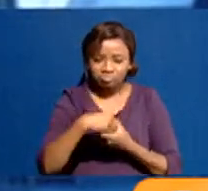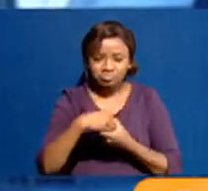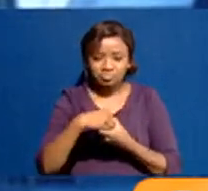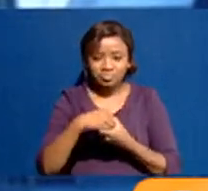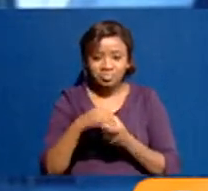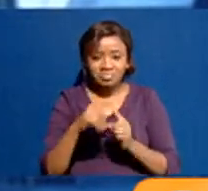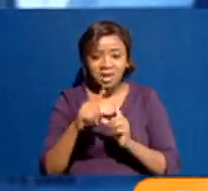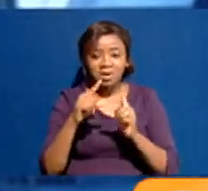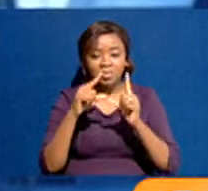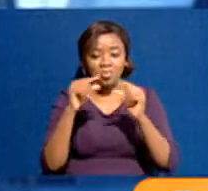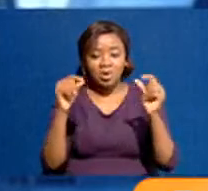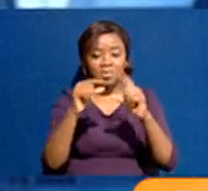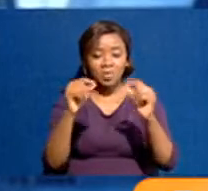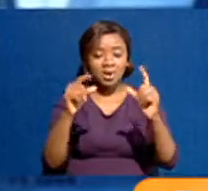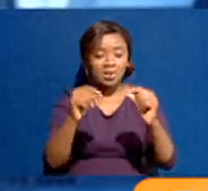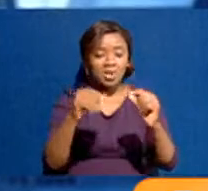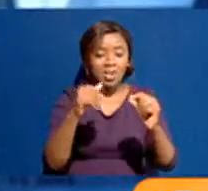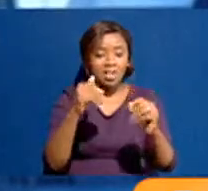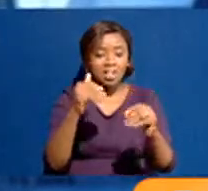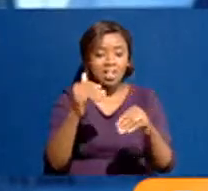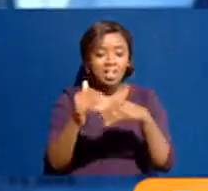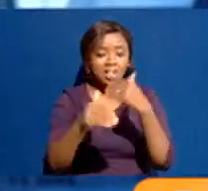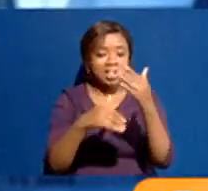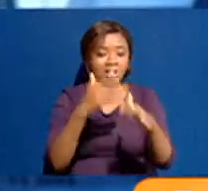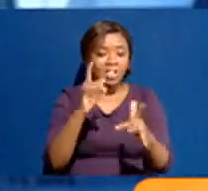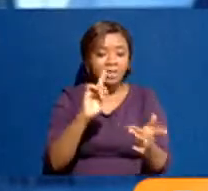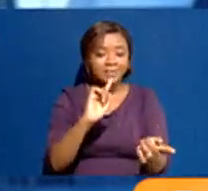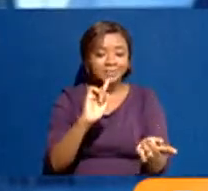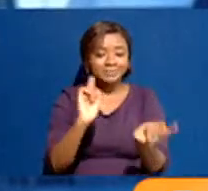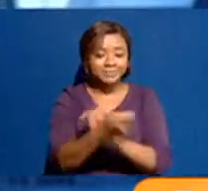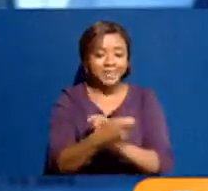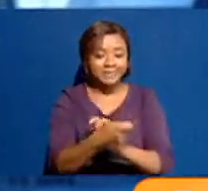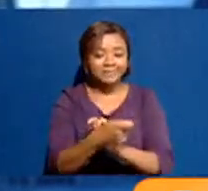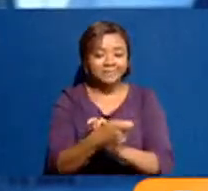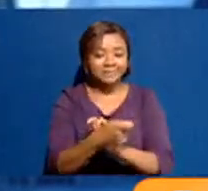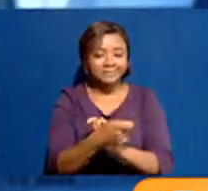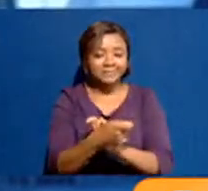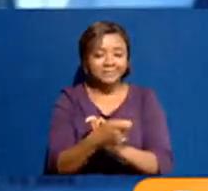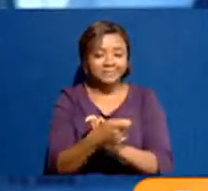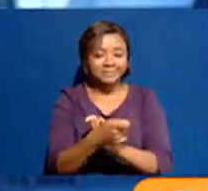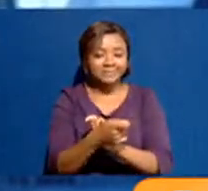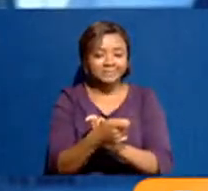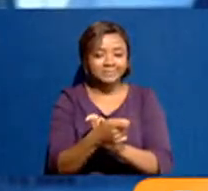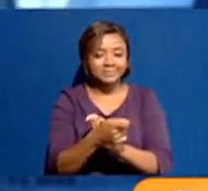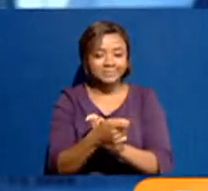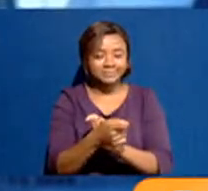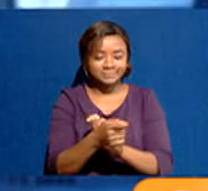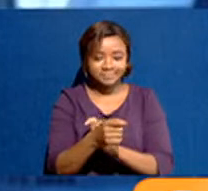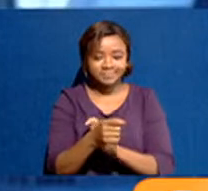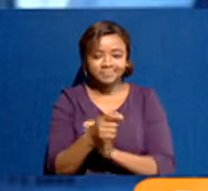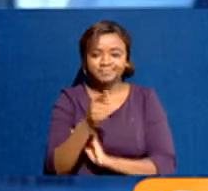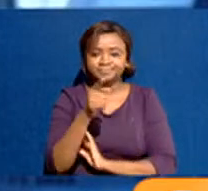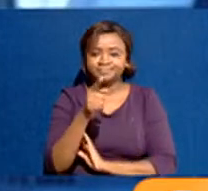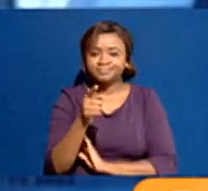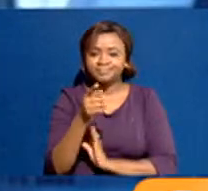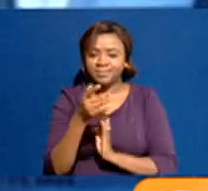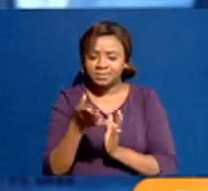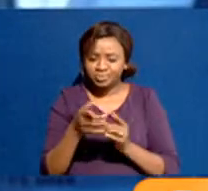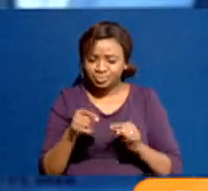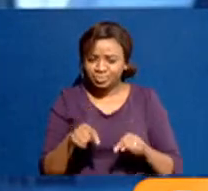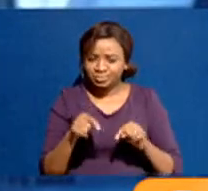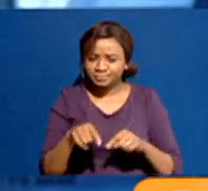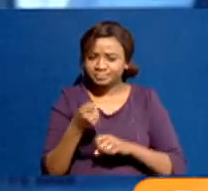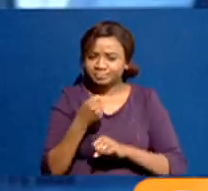for a little while. And then we began to see another face of the administration. Now, the actions taken